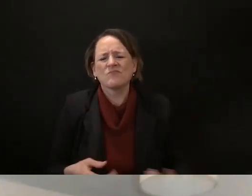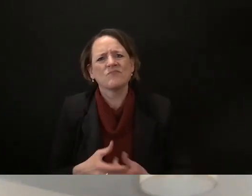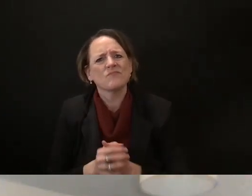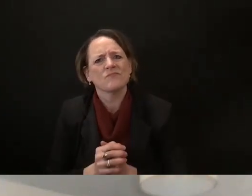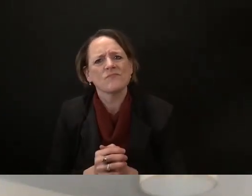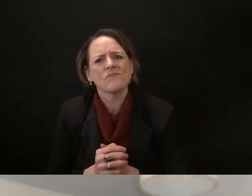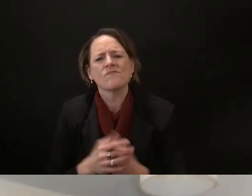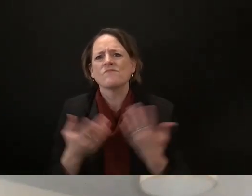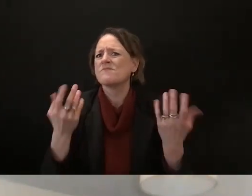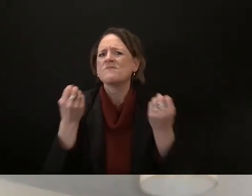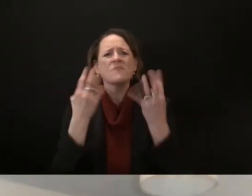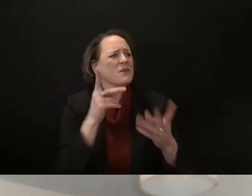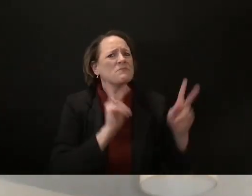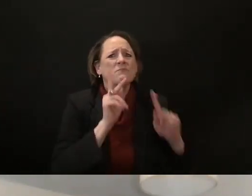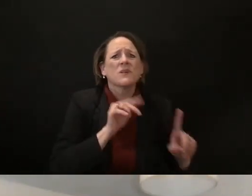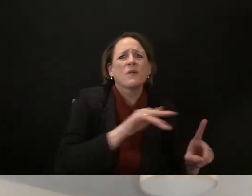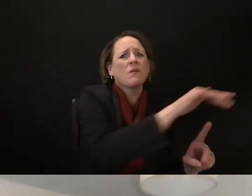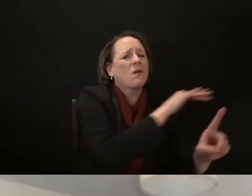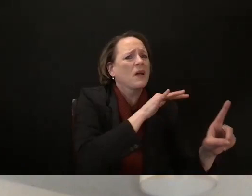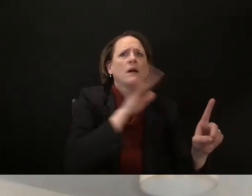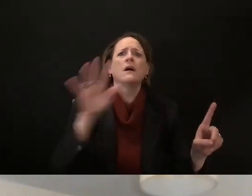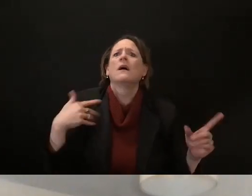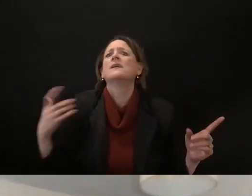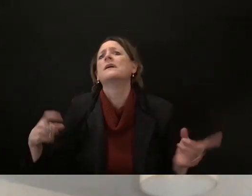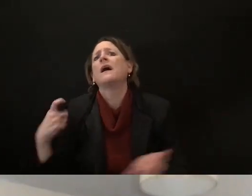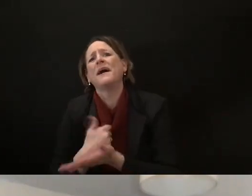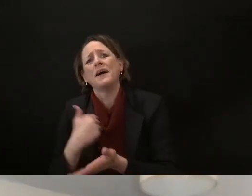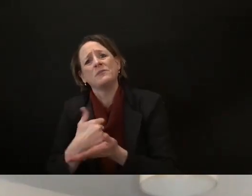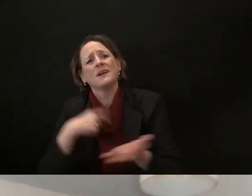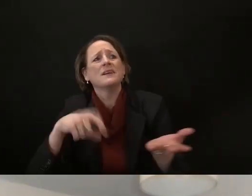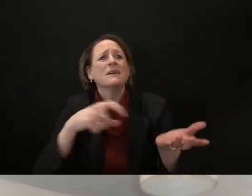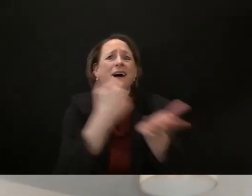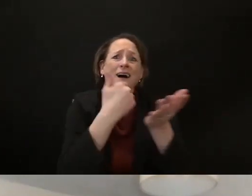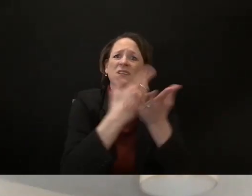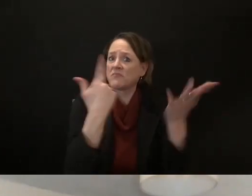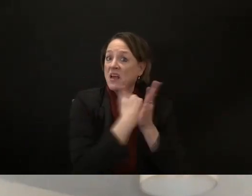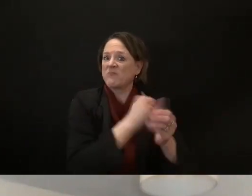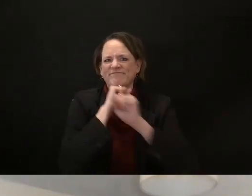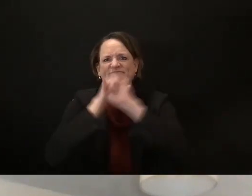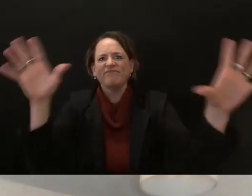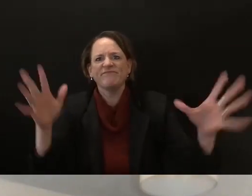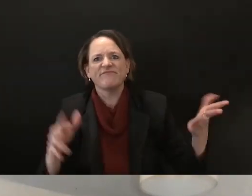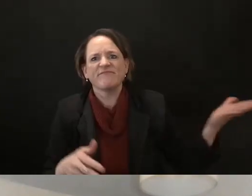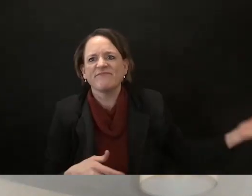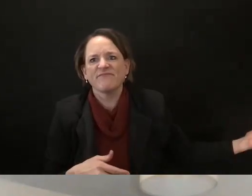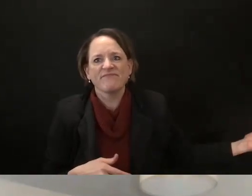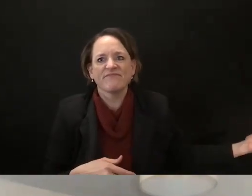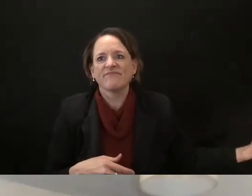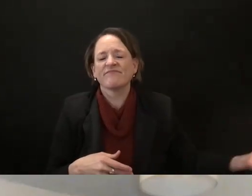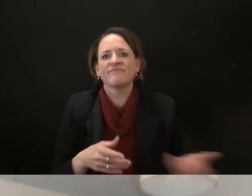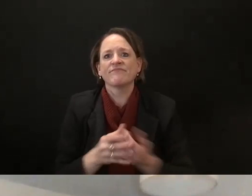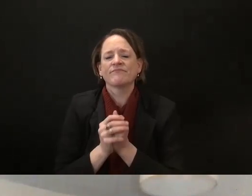and by the way that money would get recycled directly back in and not go to some you know tax hate you know it wouldn't be